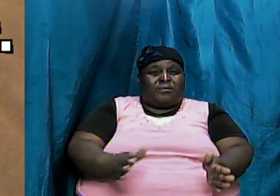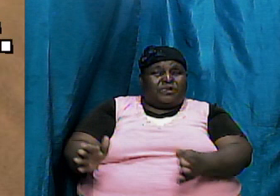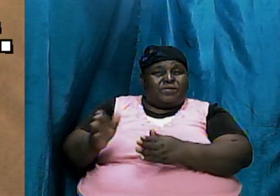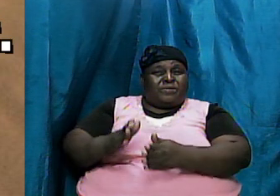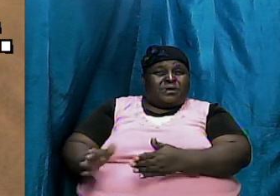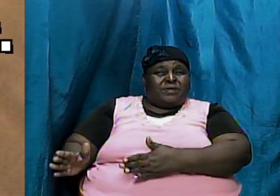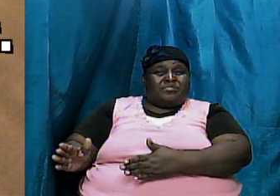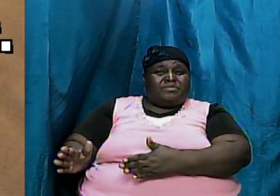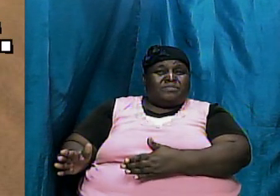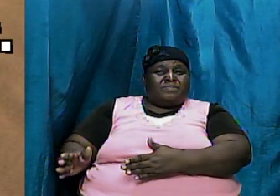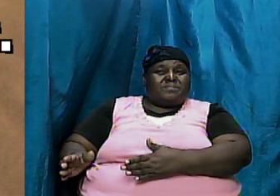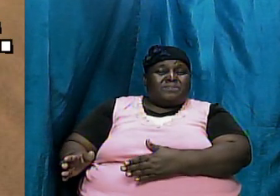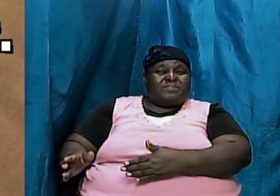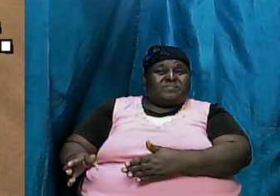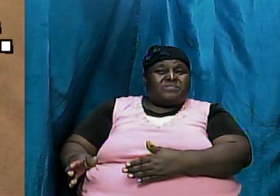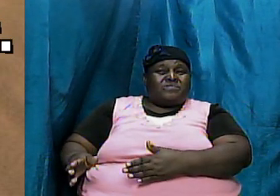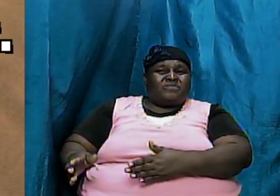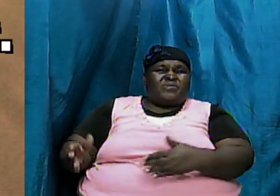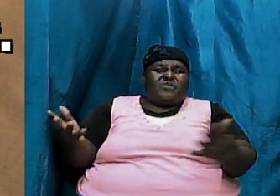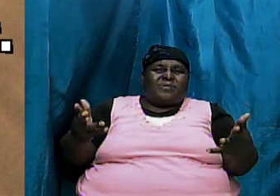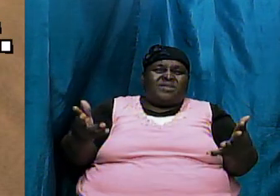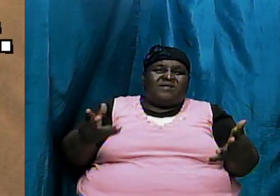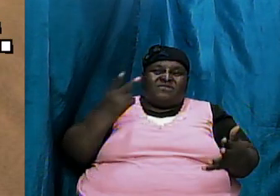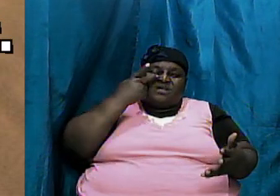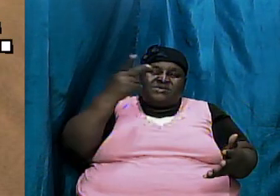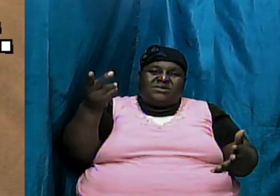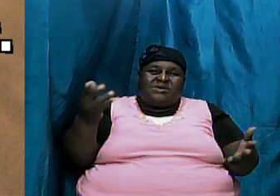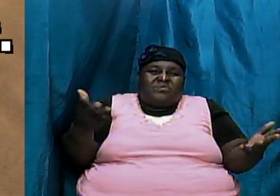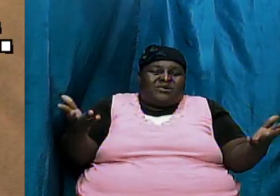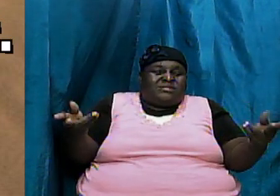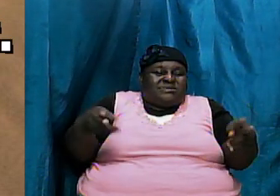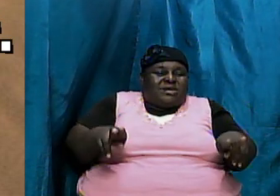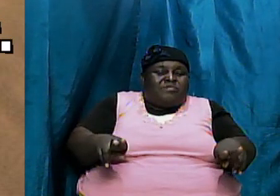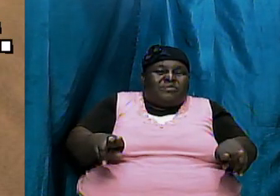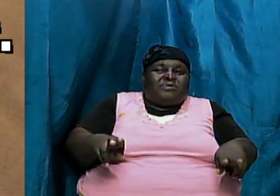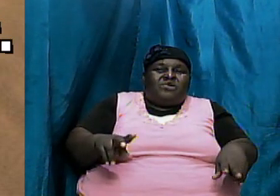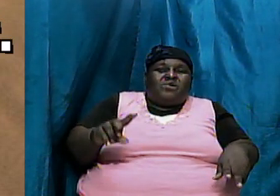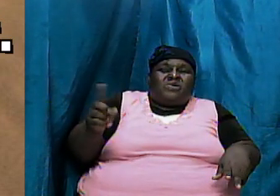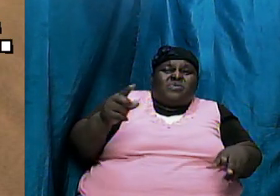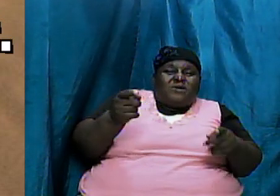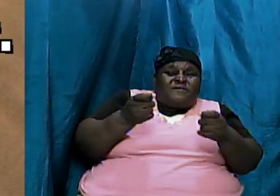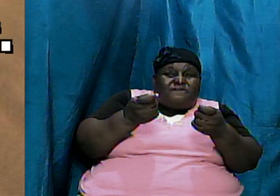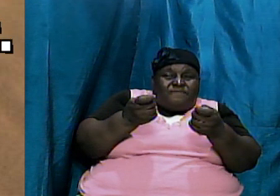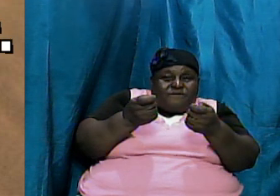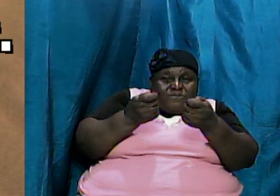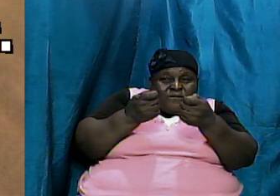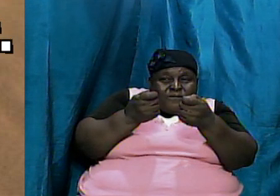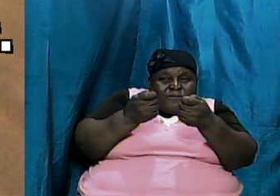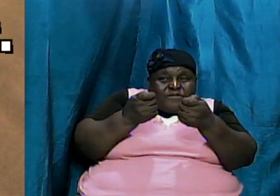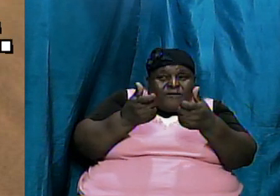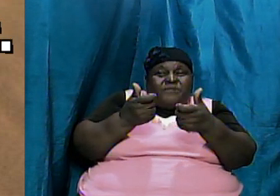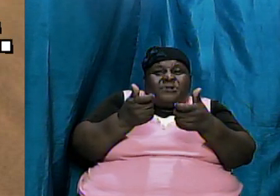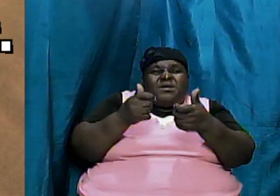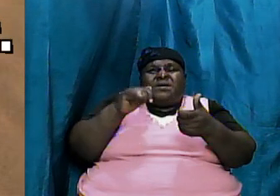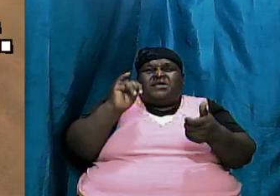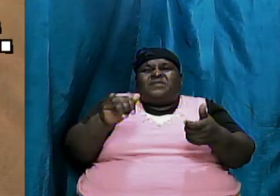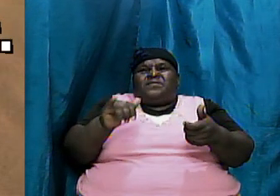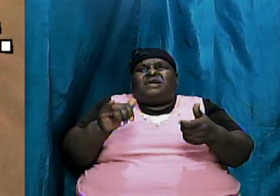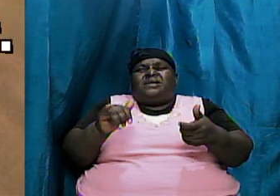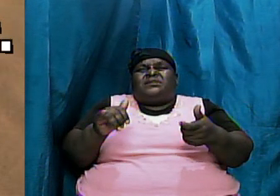hold on I wonder if we see what is happening here we are in few that is